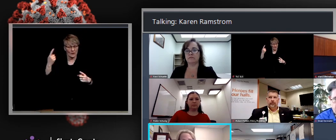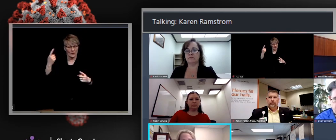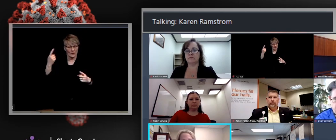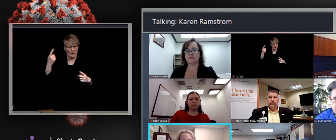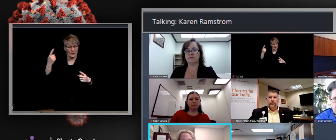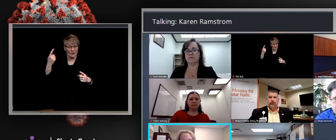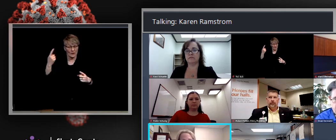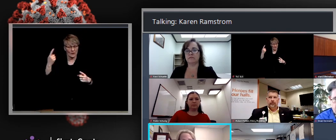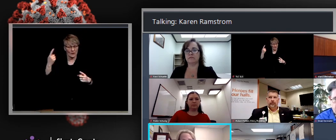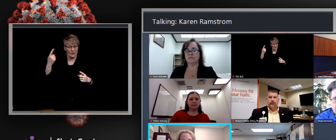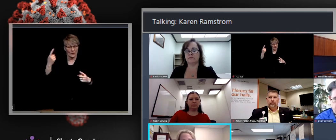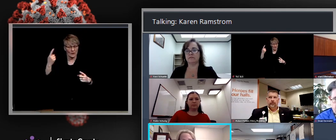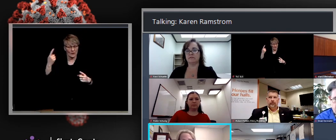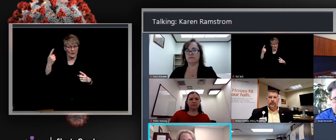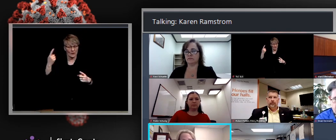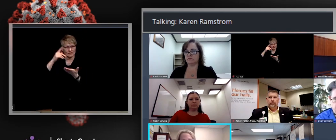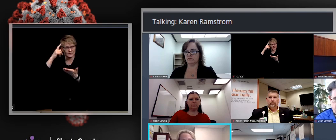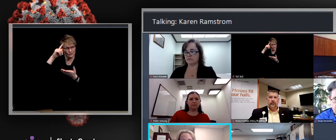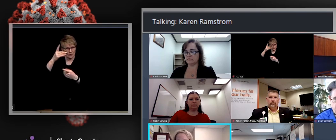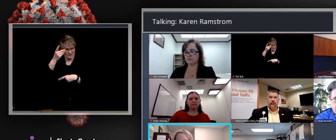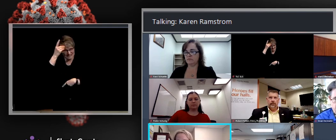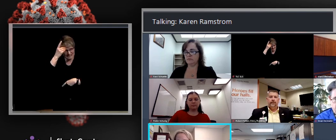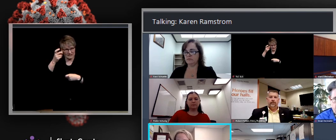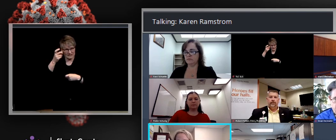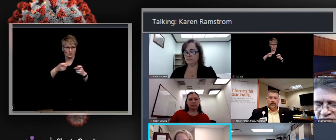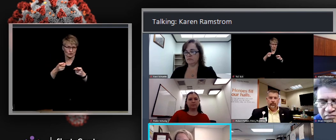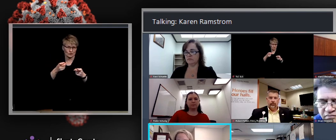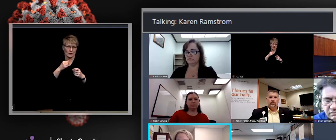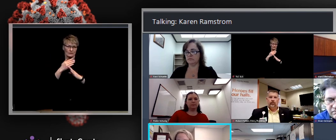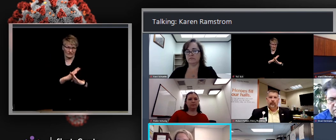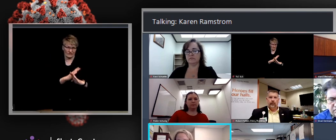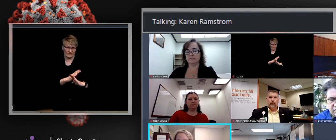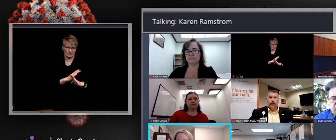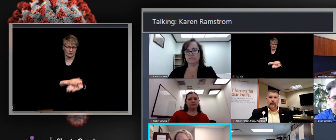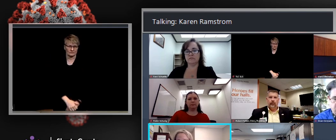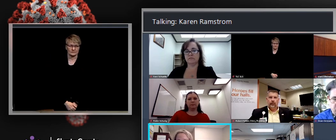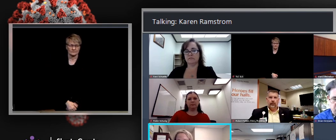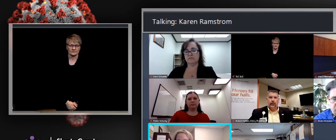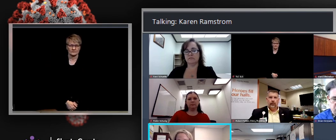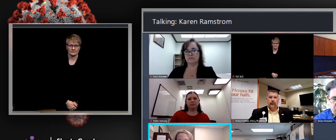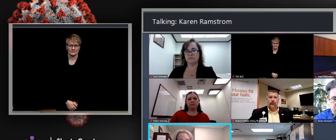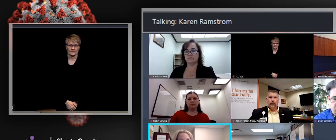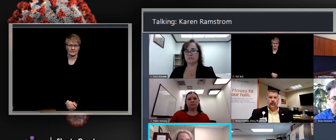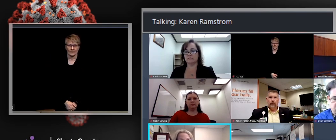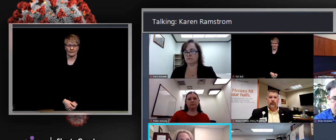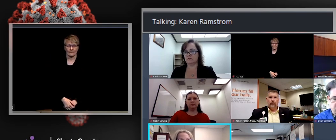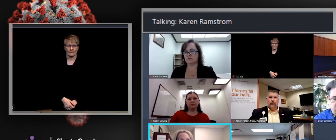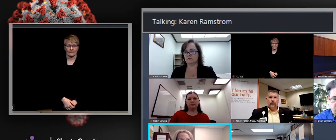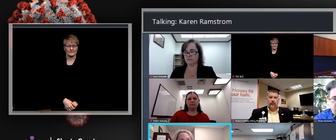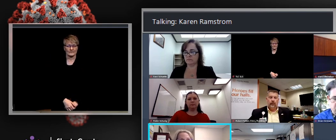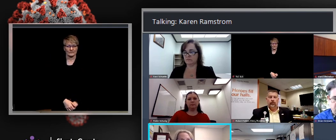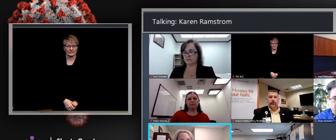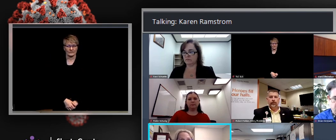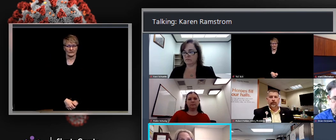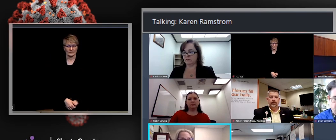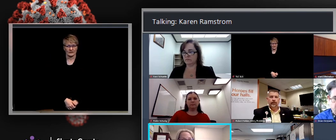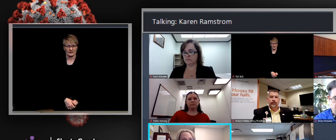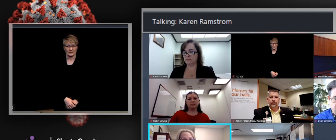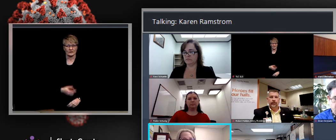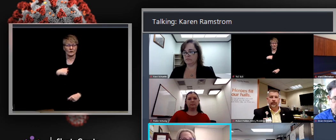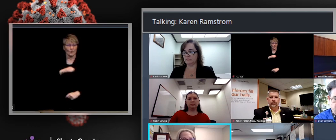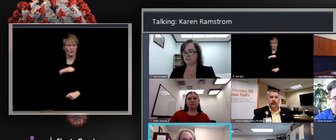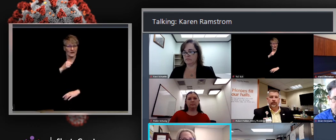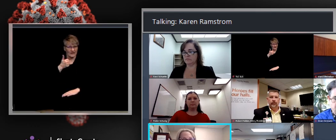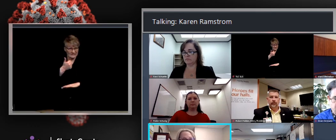and safety codes that provide, um, the health officer to have authority to, um, implement measures to prevent the spread of communicable diseases,